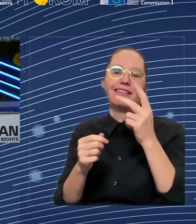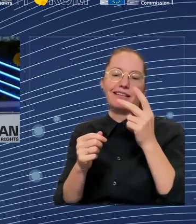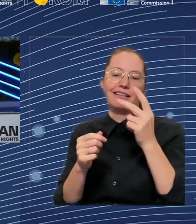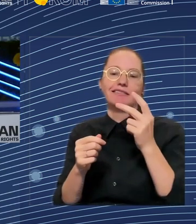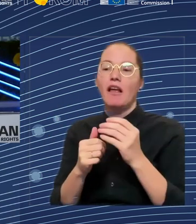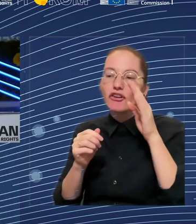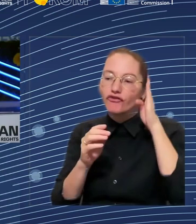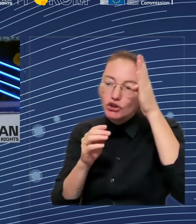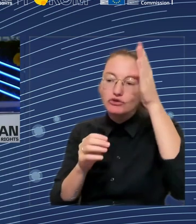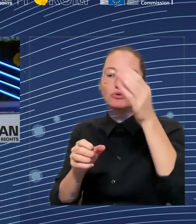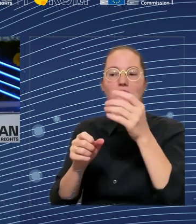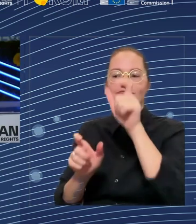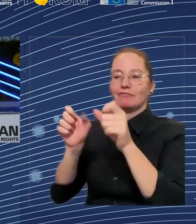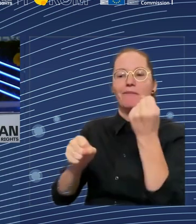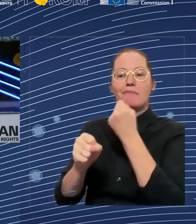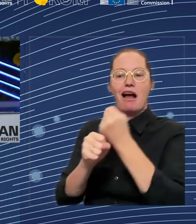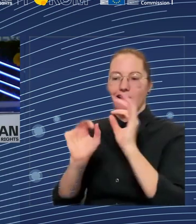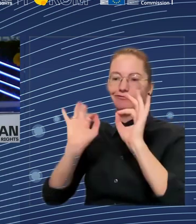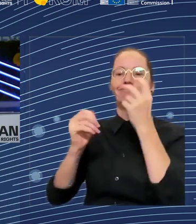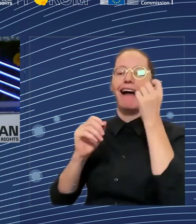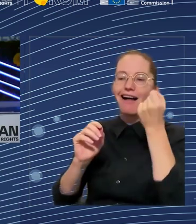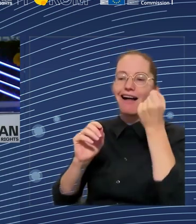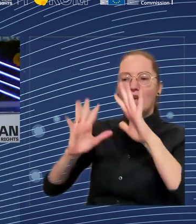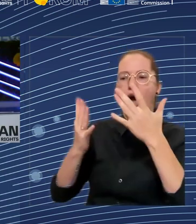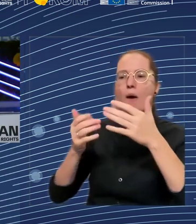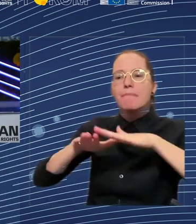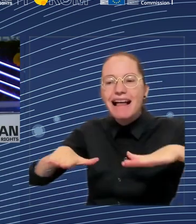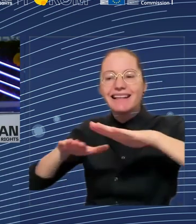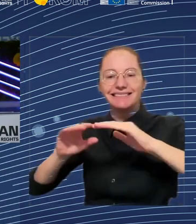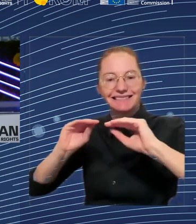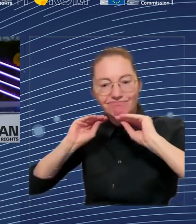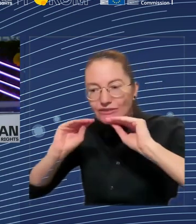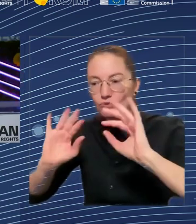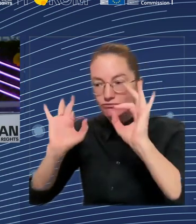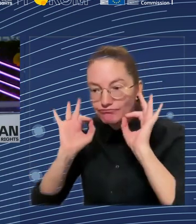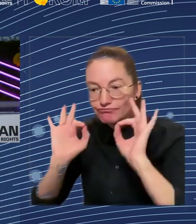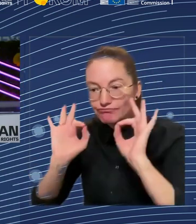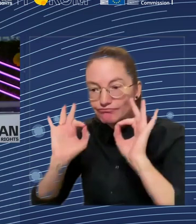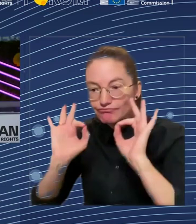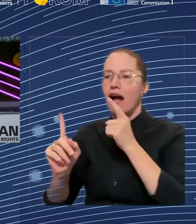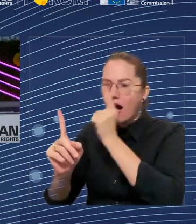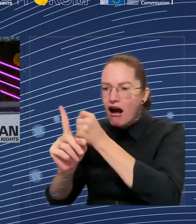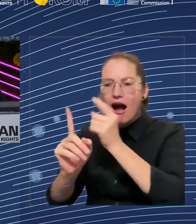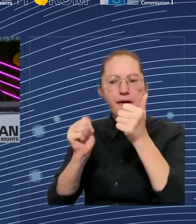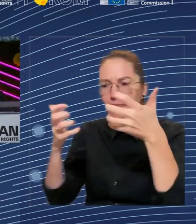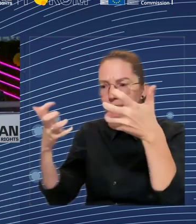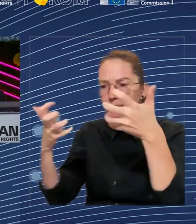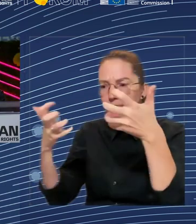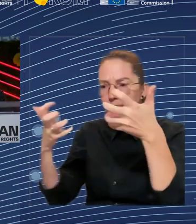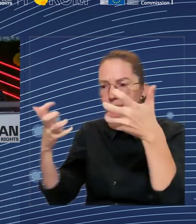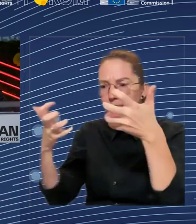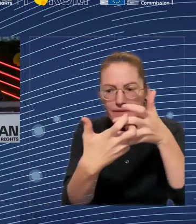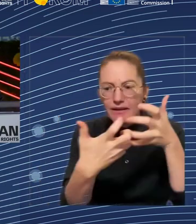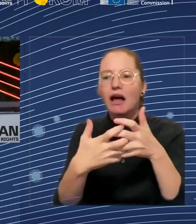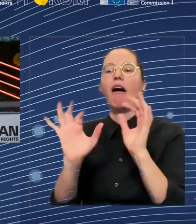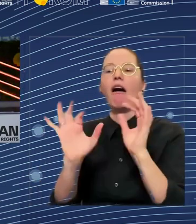if you don't do it. And in the context of the Net Zero Industry Act, it has also been decided